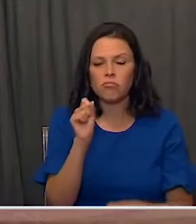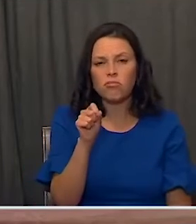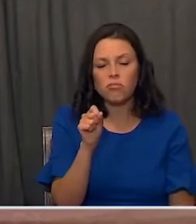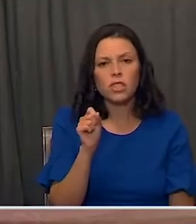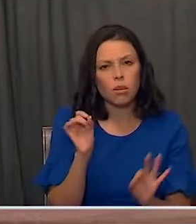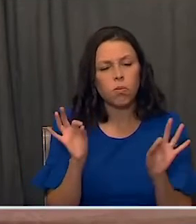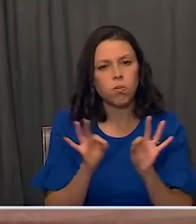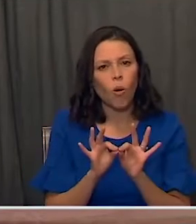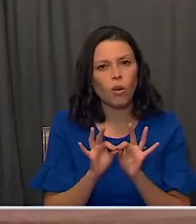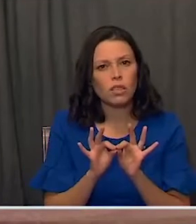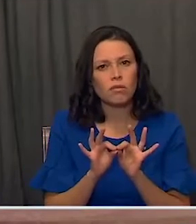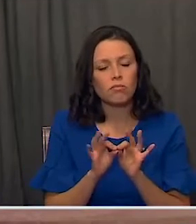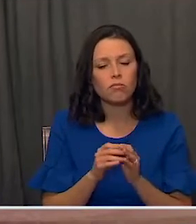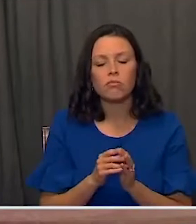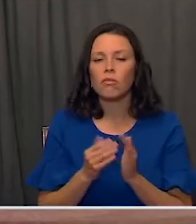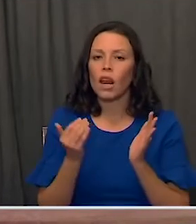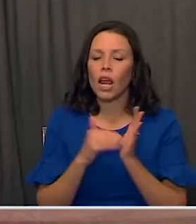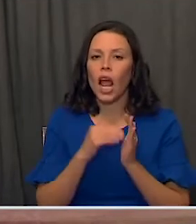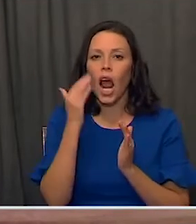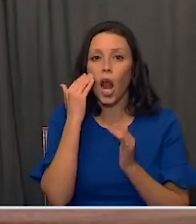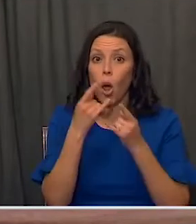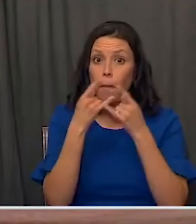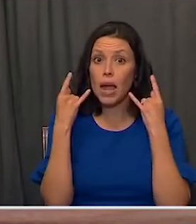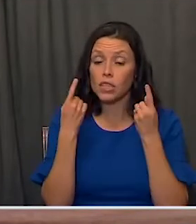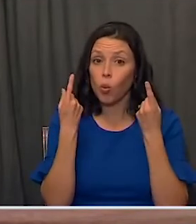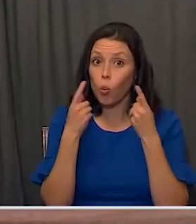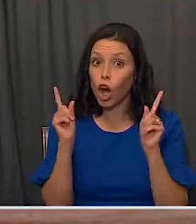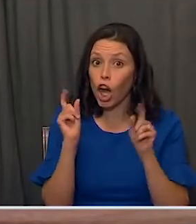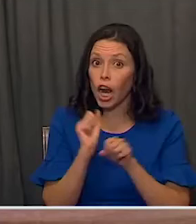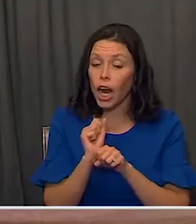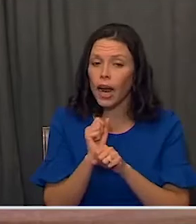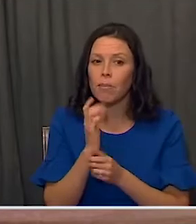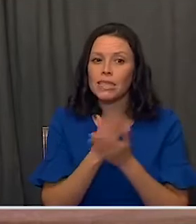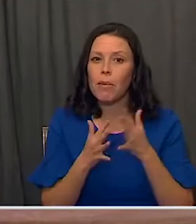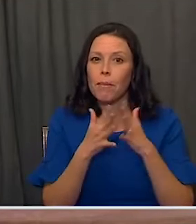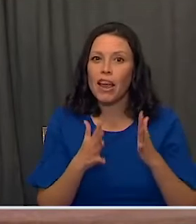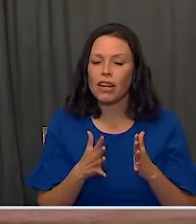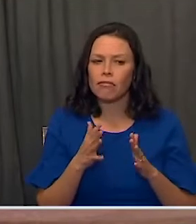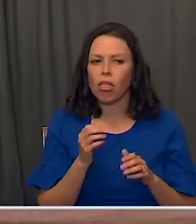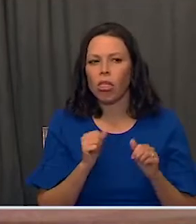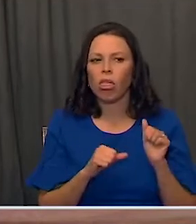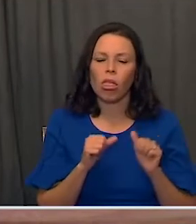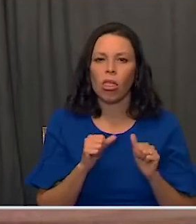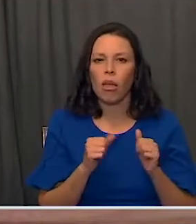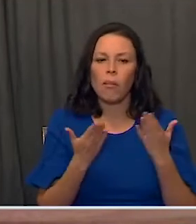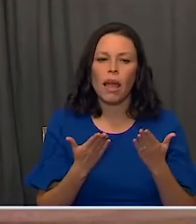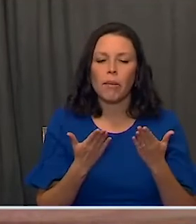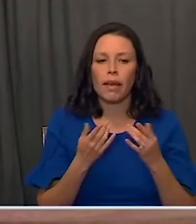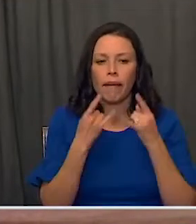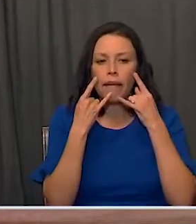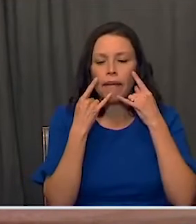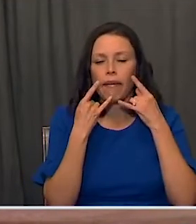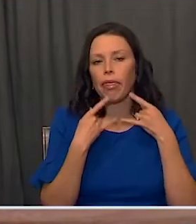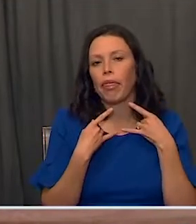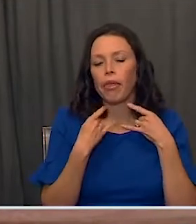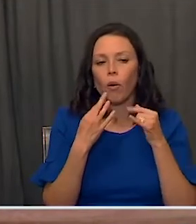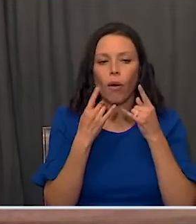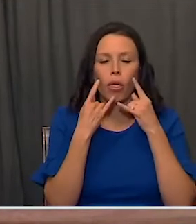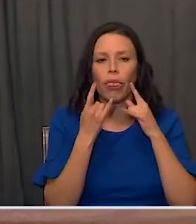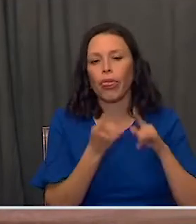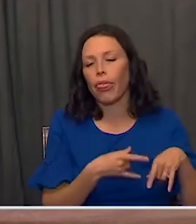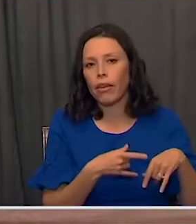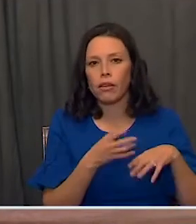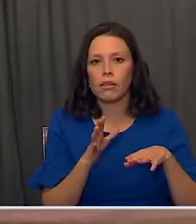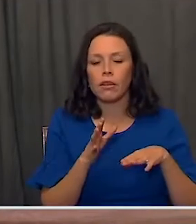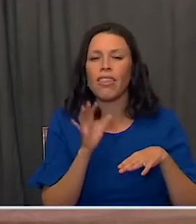consider. Again, we know masks work, but we know that some Americans aren't sure and may not be as compliant as we'd like. This